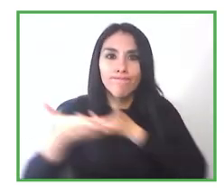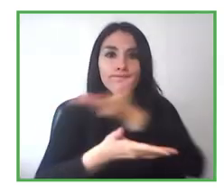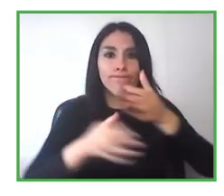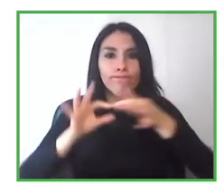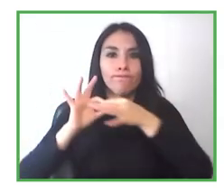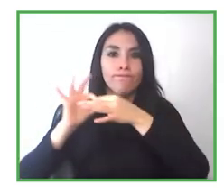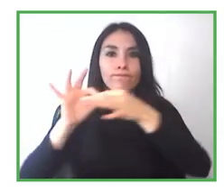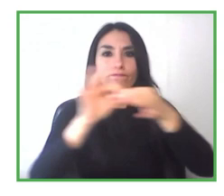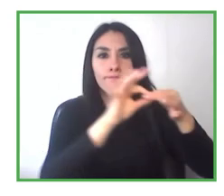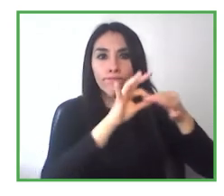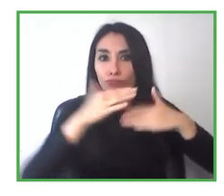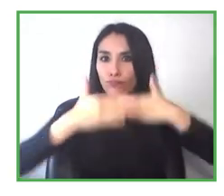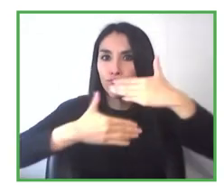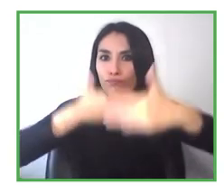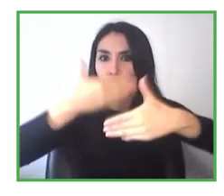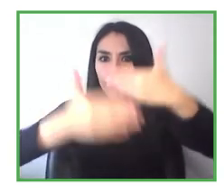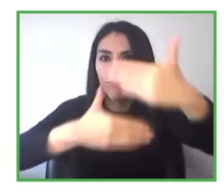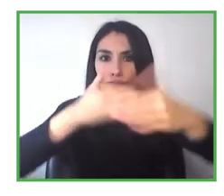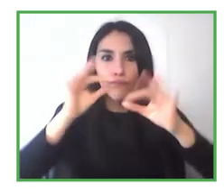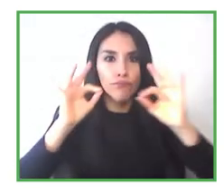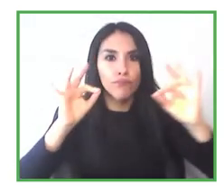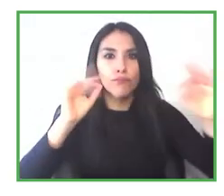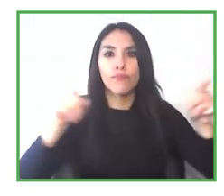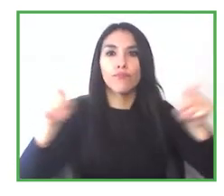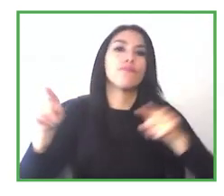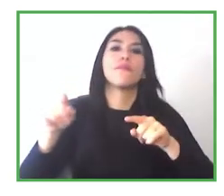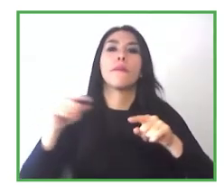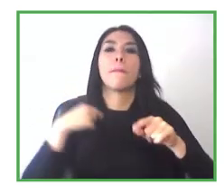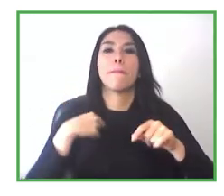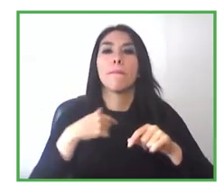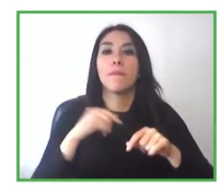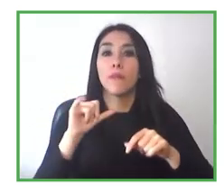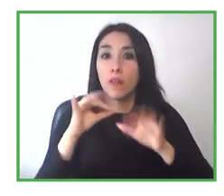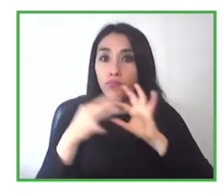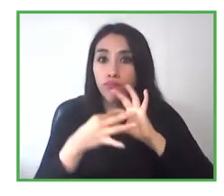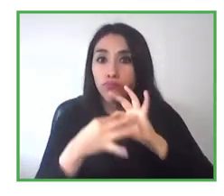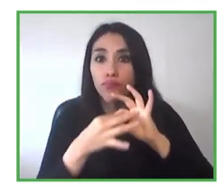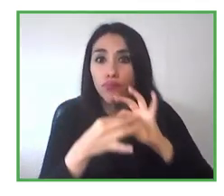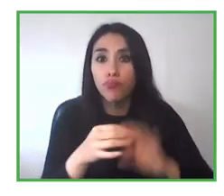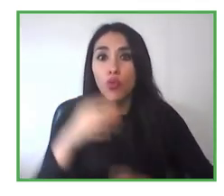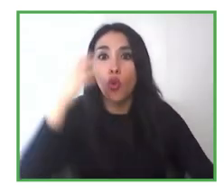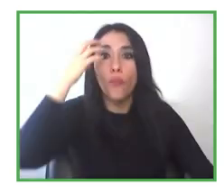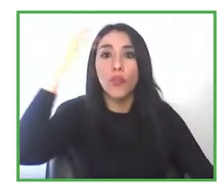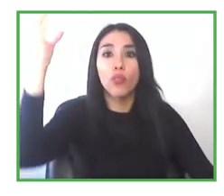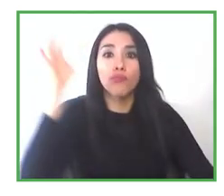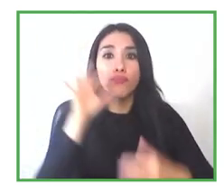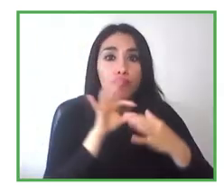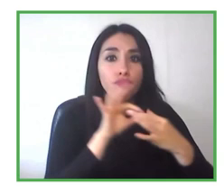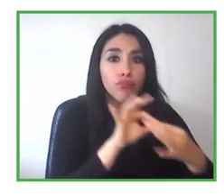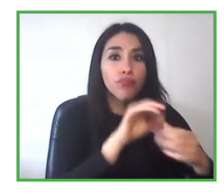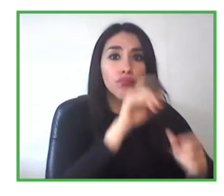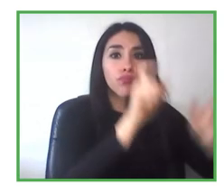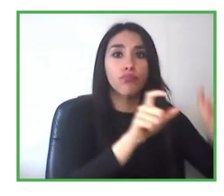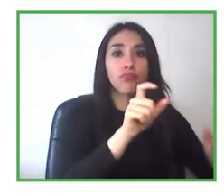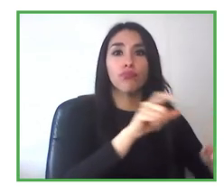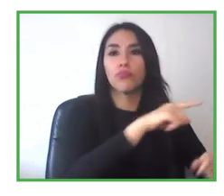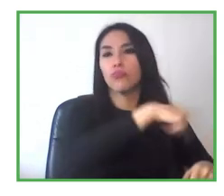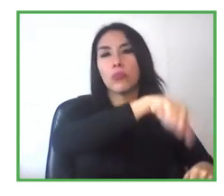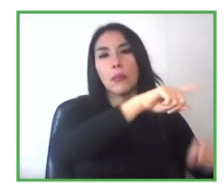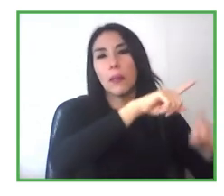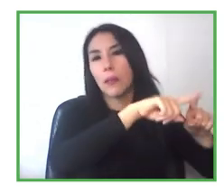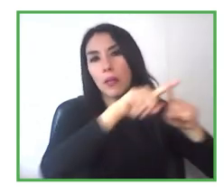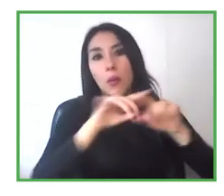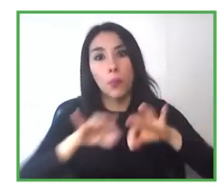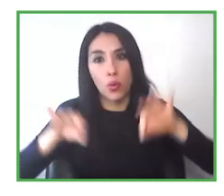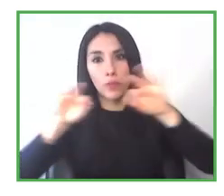workers, this public-private articulation that was mentioned previously as well. But also from families